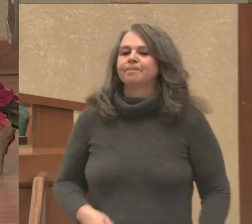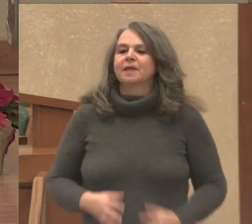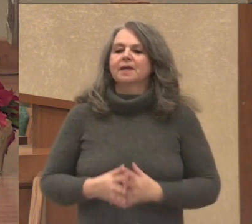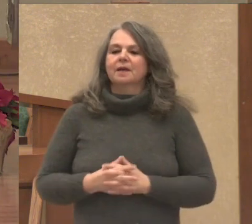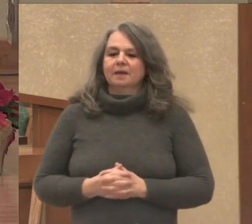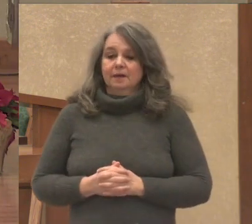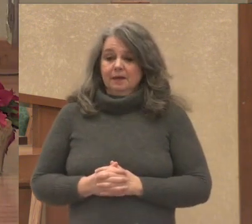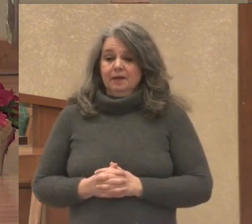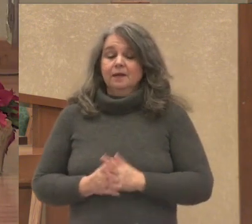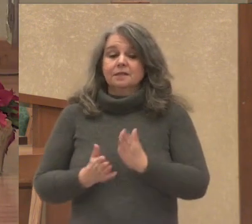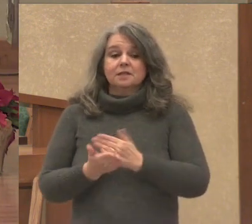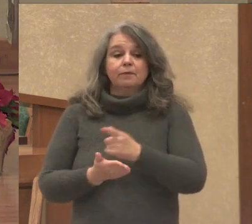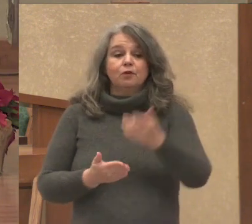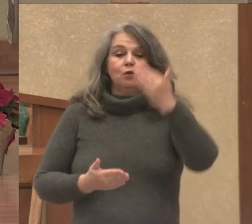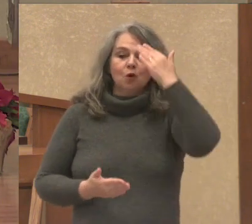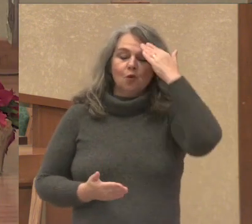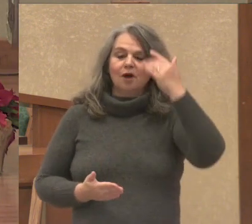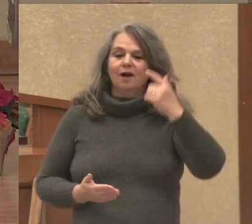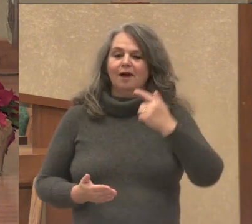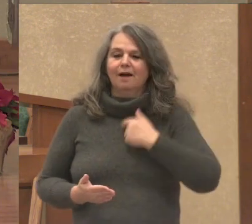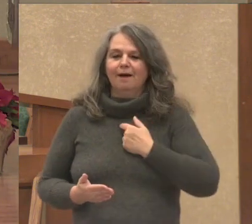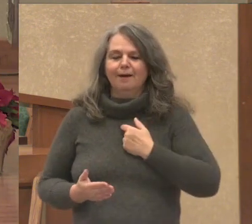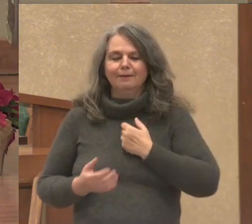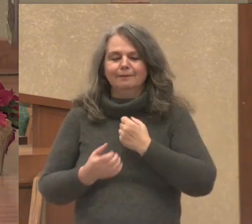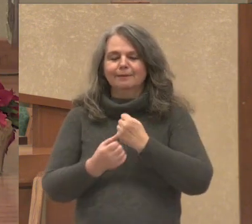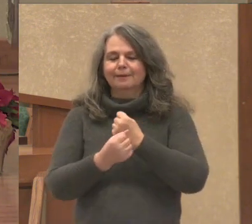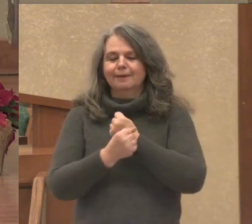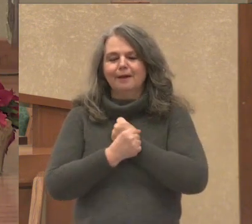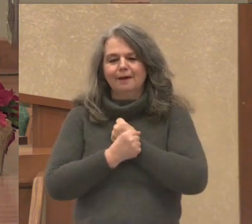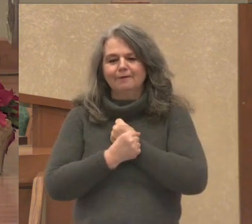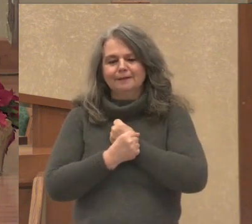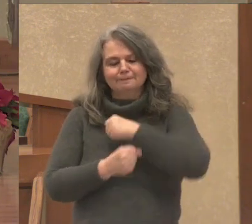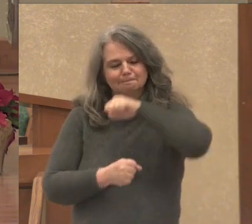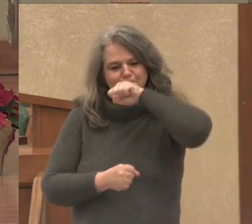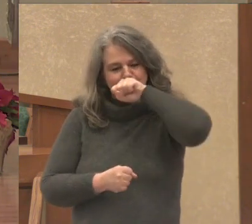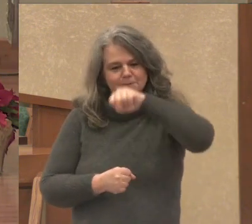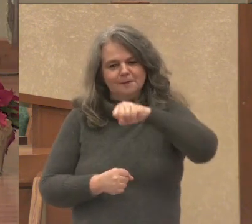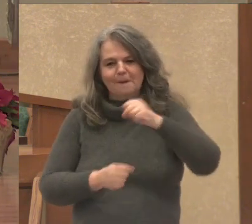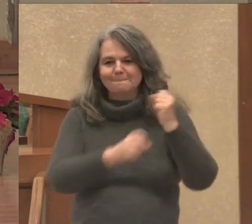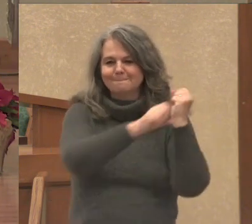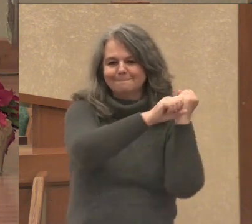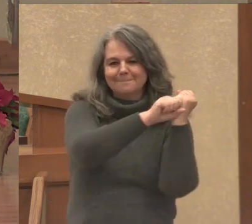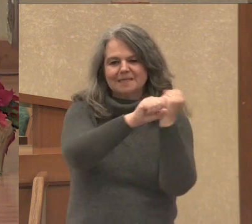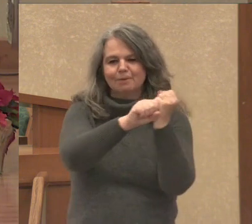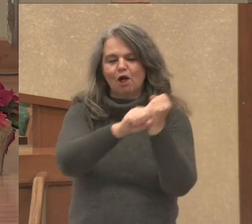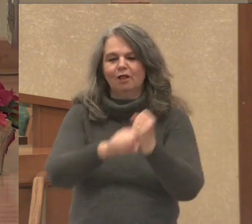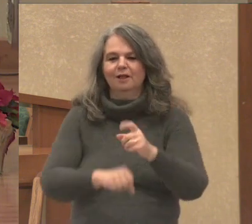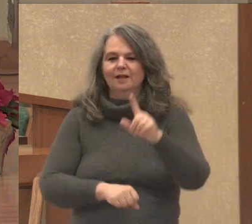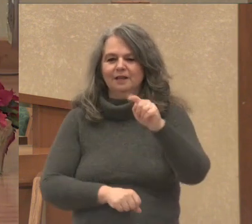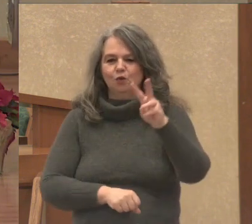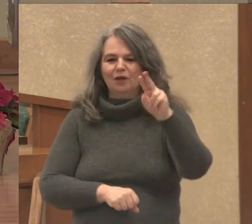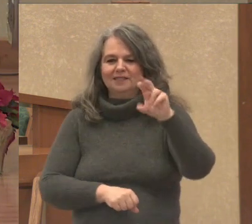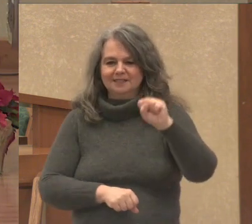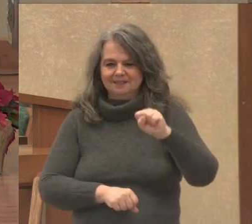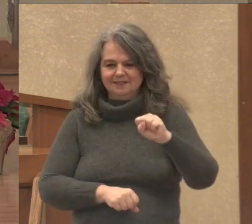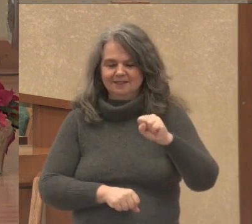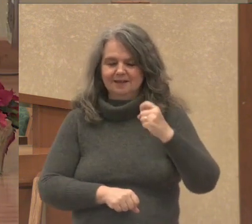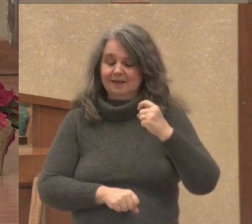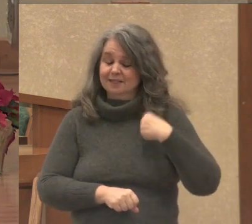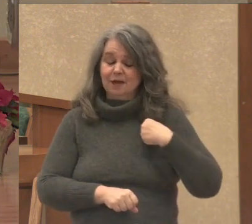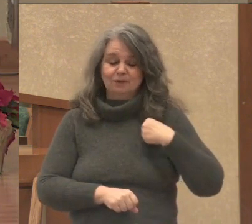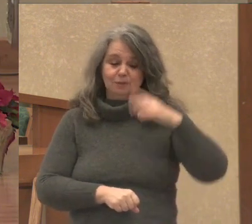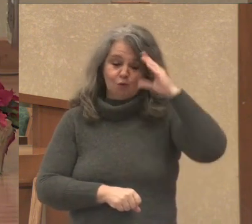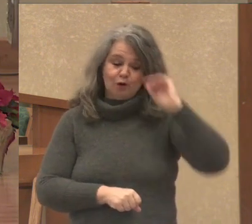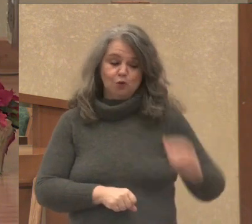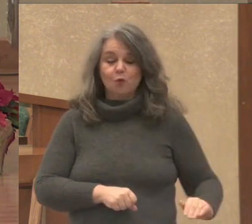As some of you know, I am a steadfast Minnesota Twins baseball fan. I have been ever since I was a kid.